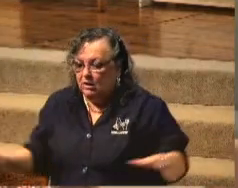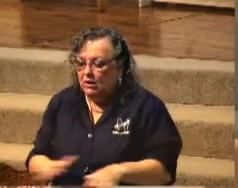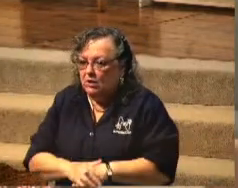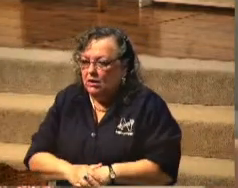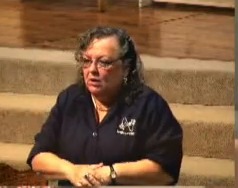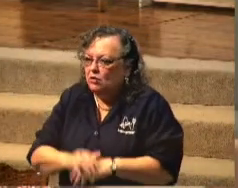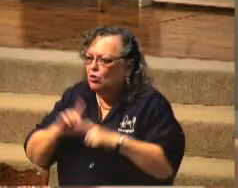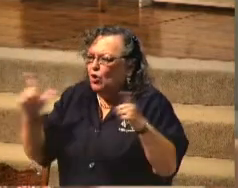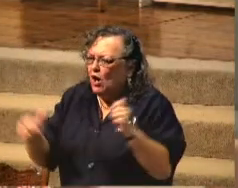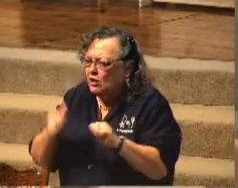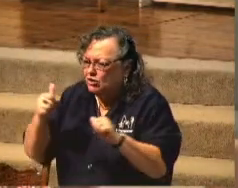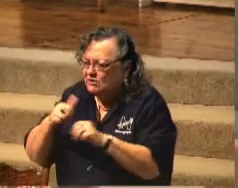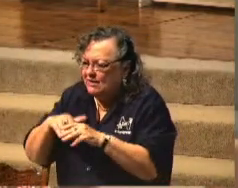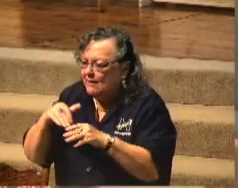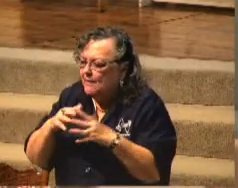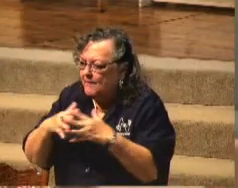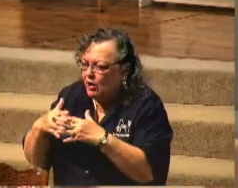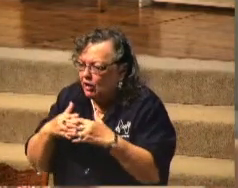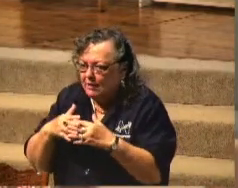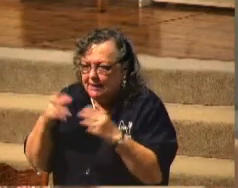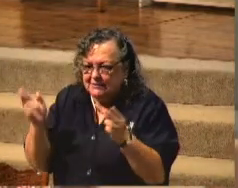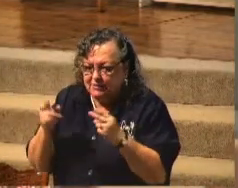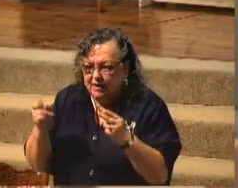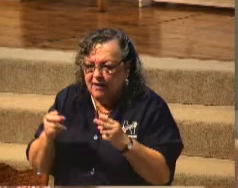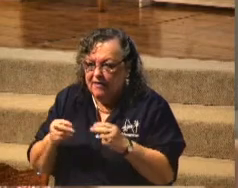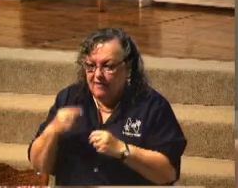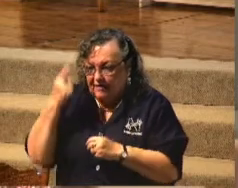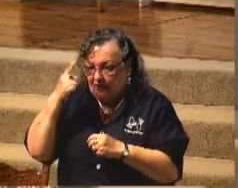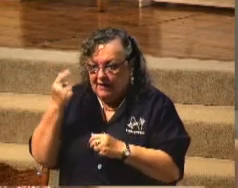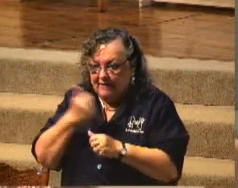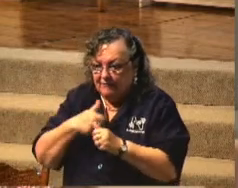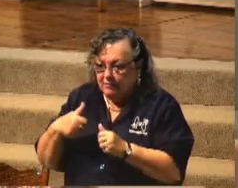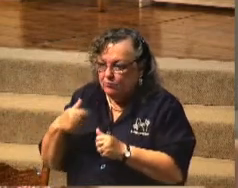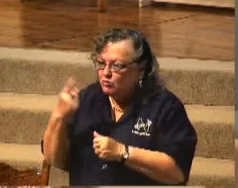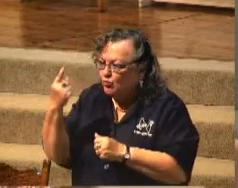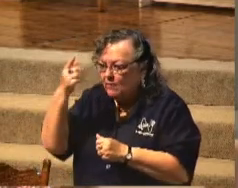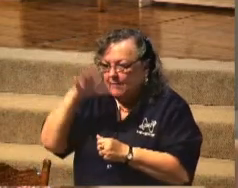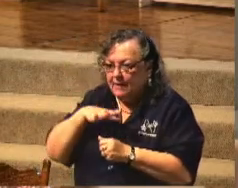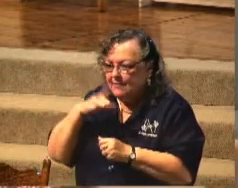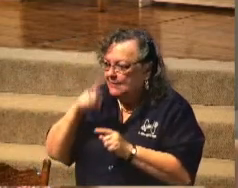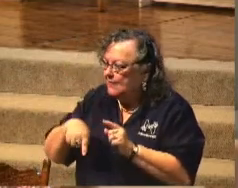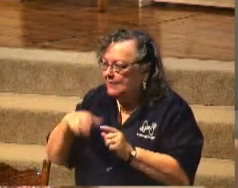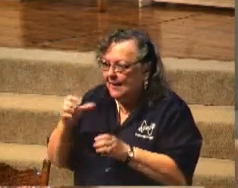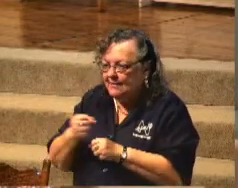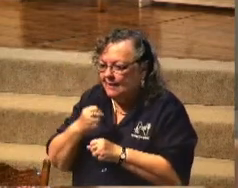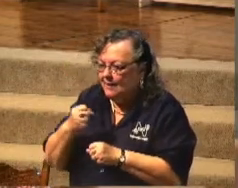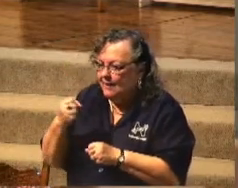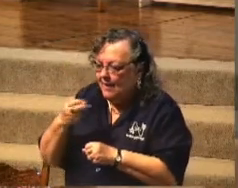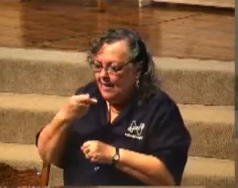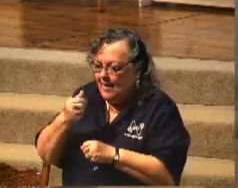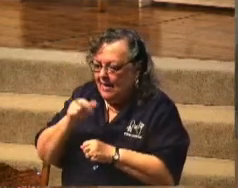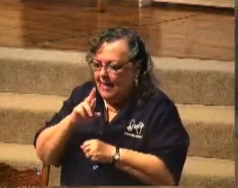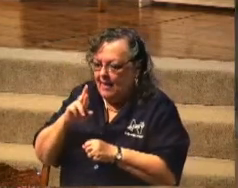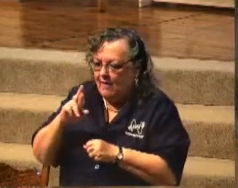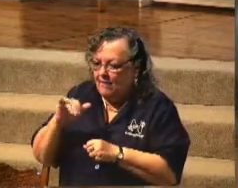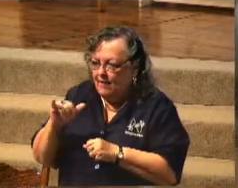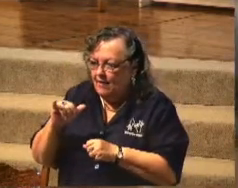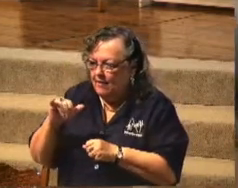They got everyone out that they thought that was on the mountain except for one man, Harry Randall Truman.